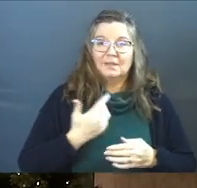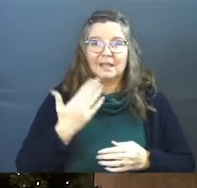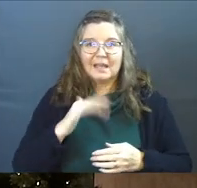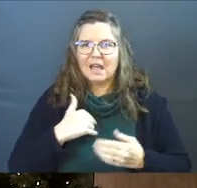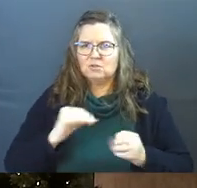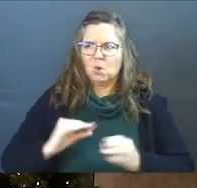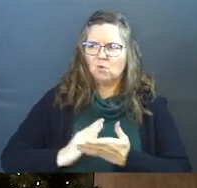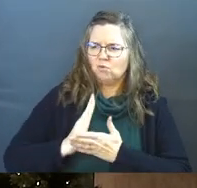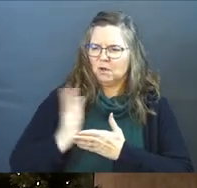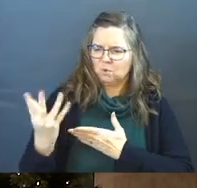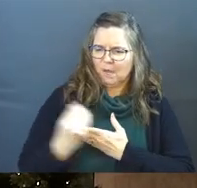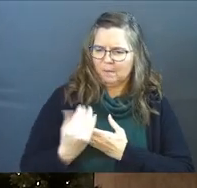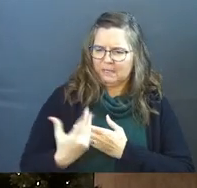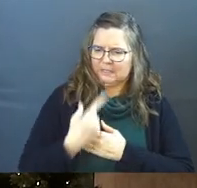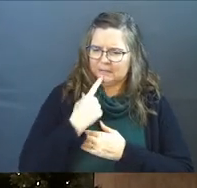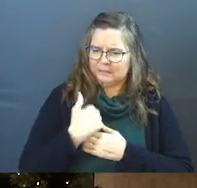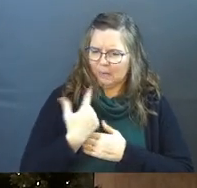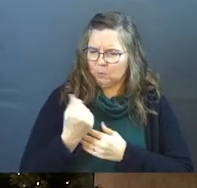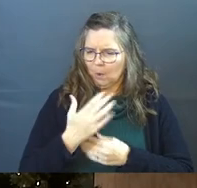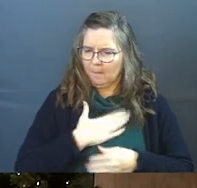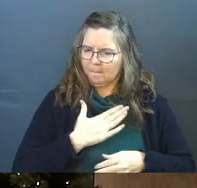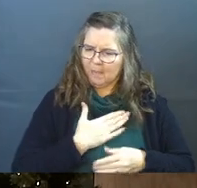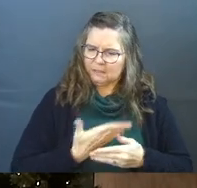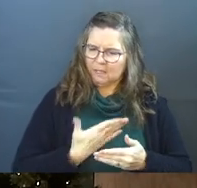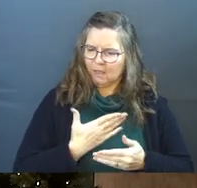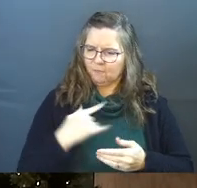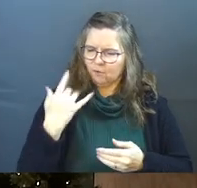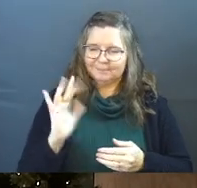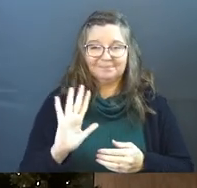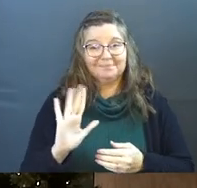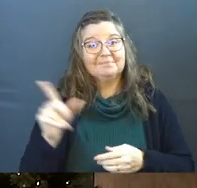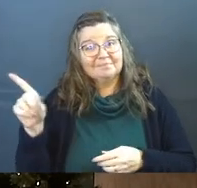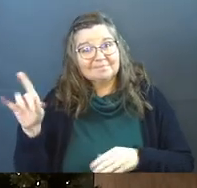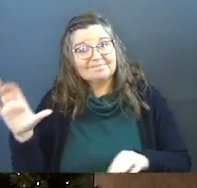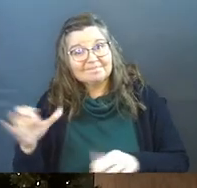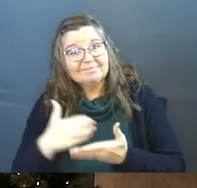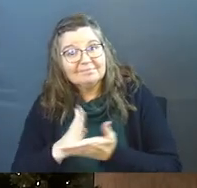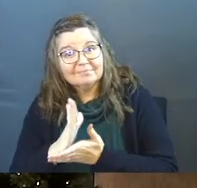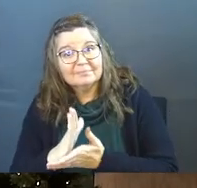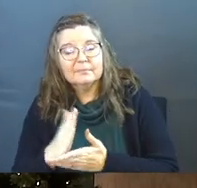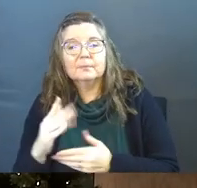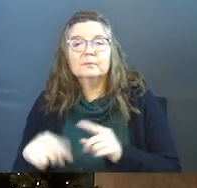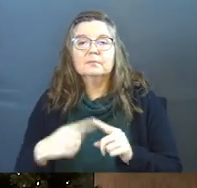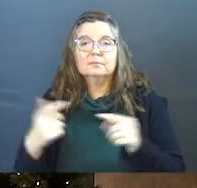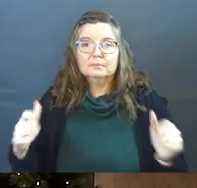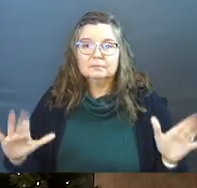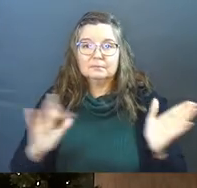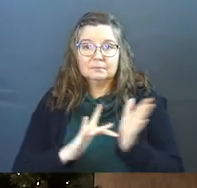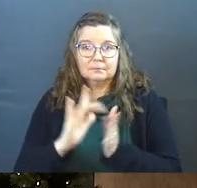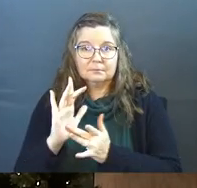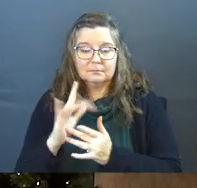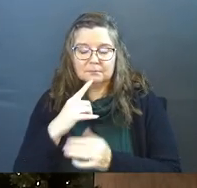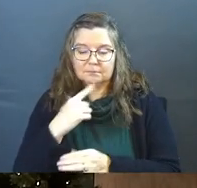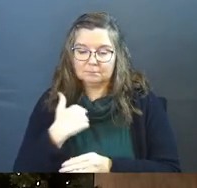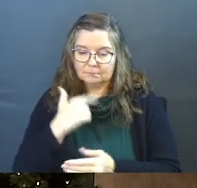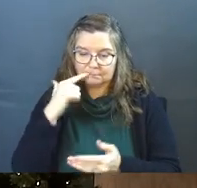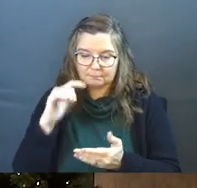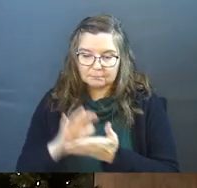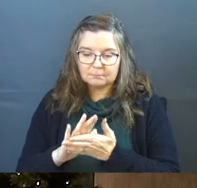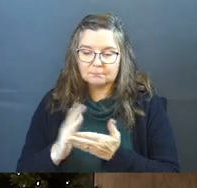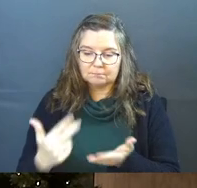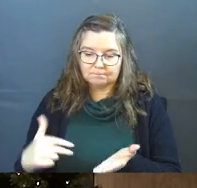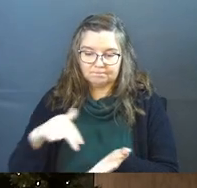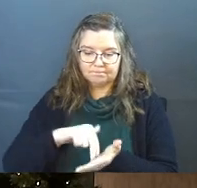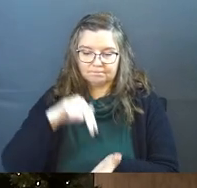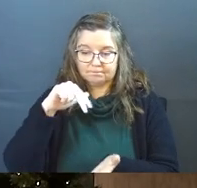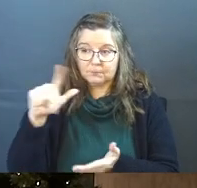has no right to come in and to tell me what my stuff is, but he does, and so when you surrender to Jesus and say, I believe that you